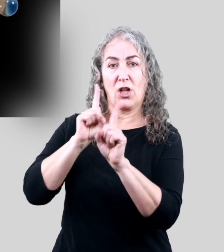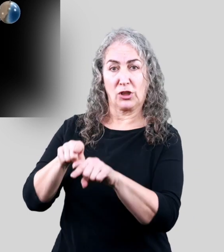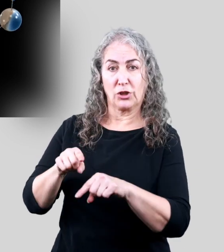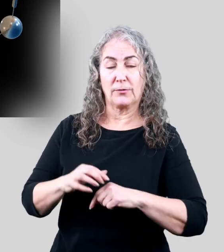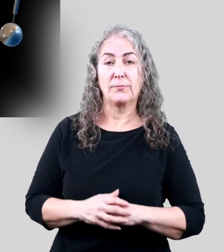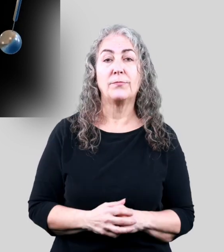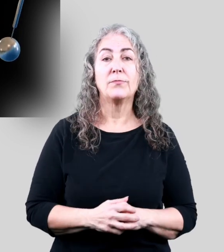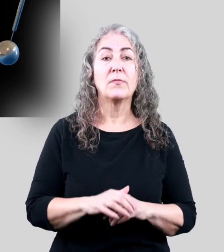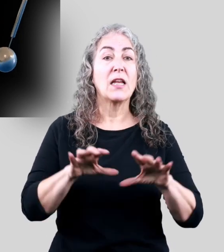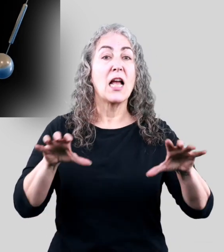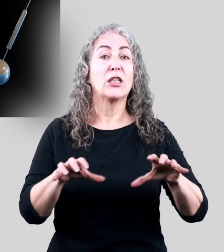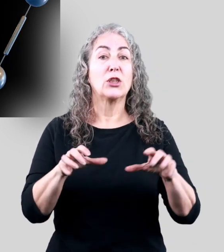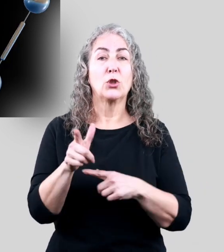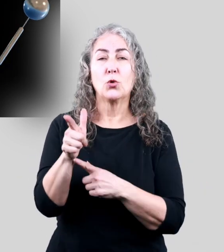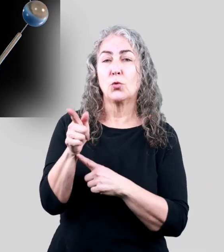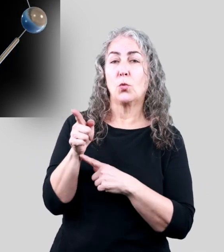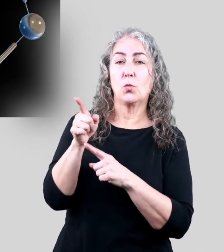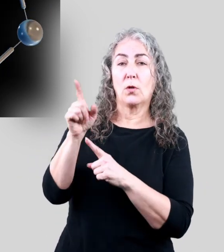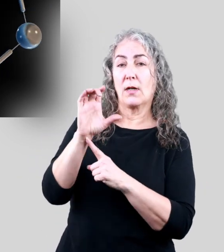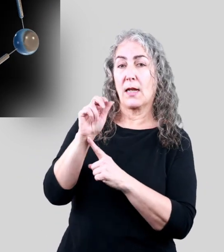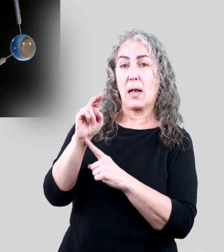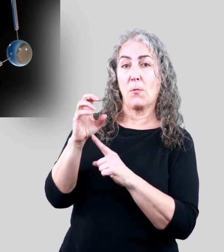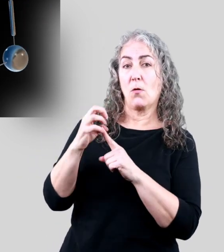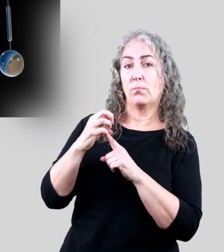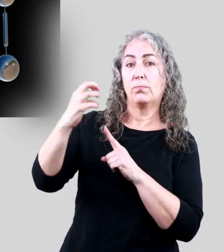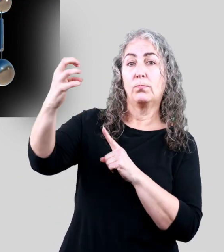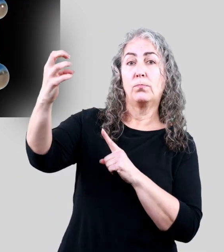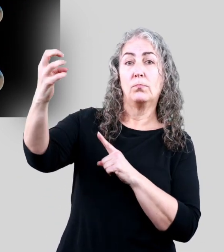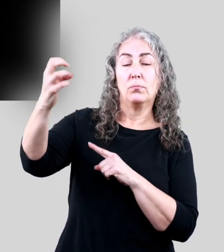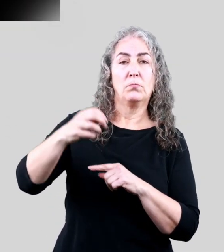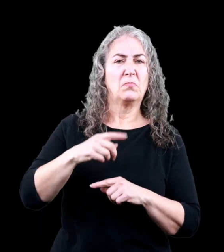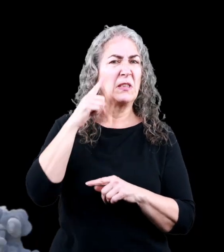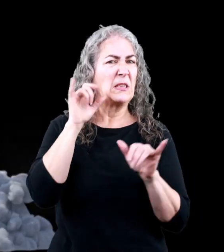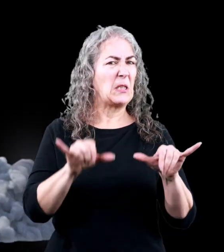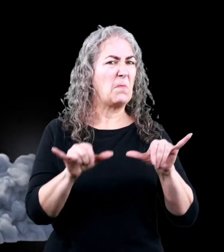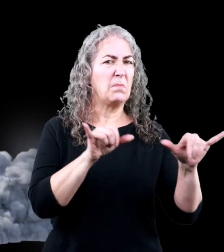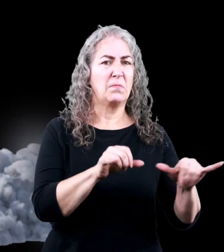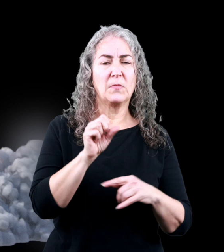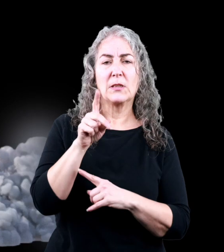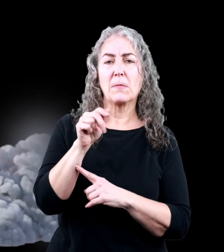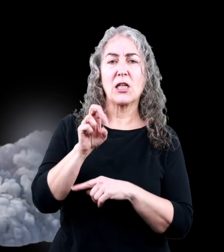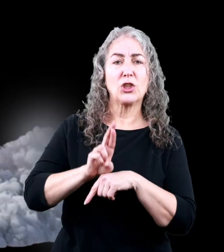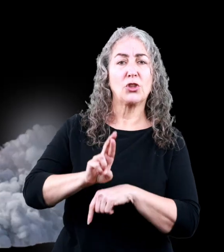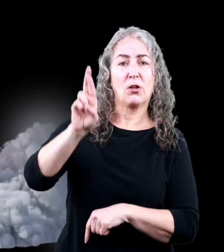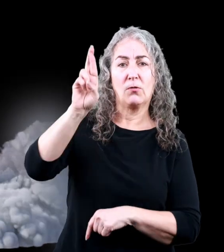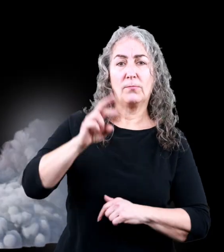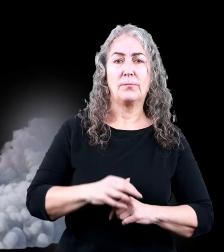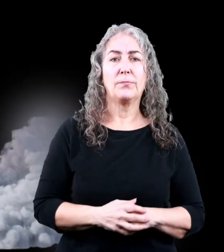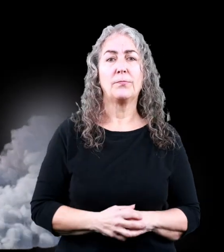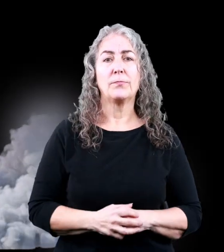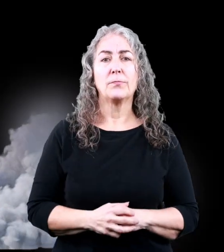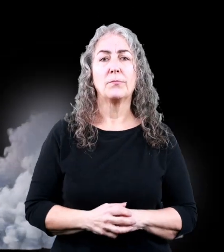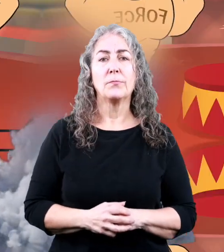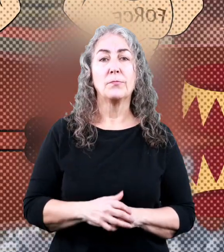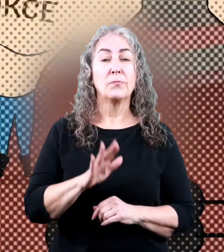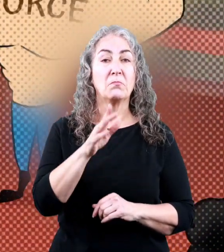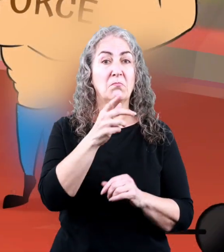to the action of shooting the cannonball, just like with the space shuttle.